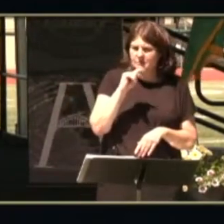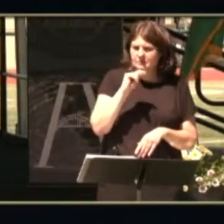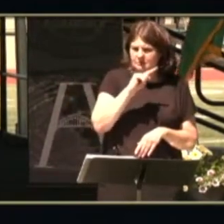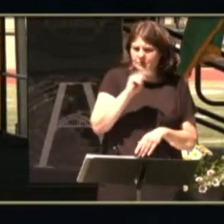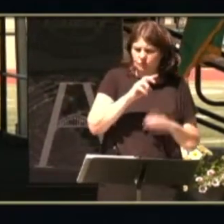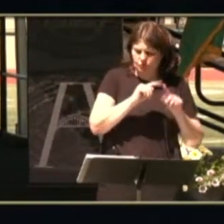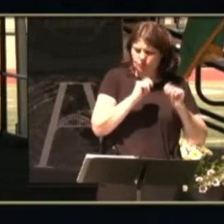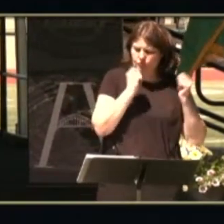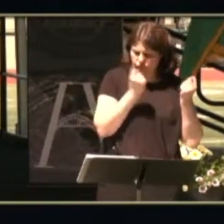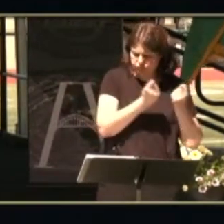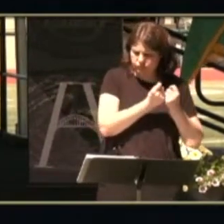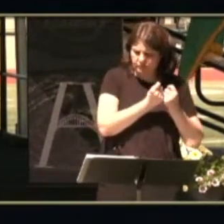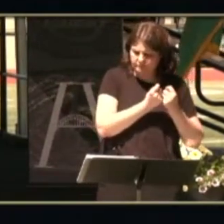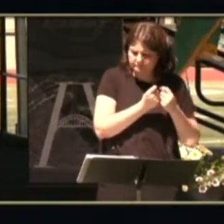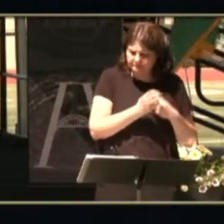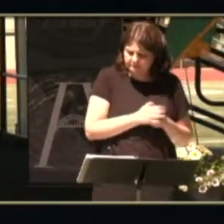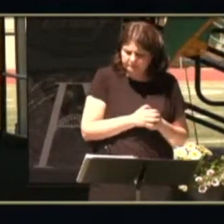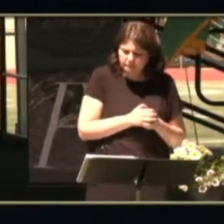Every